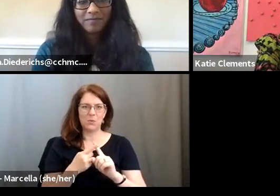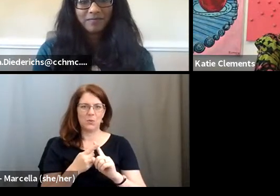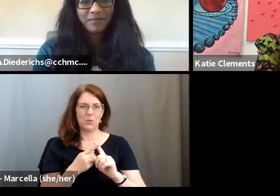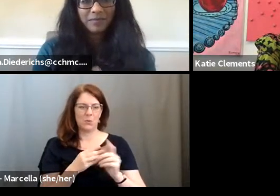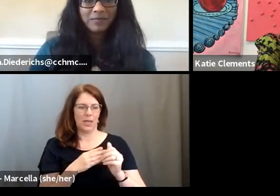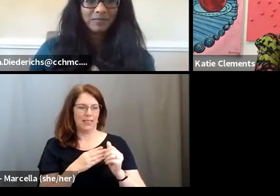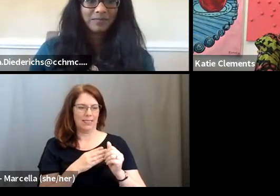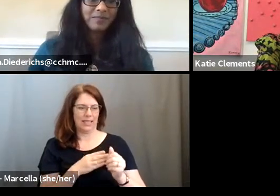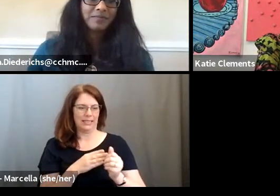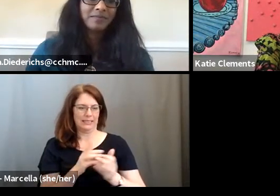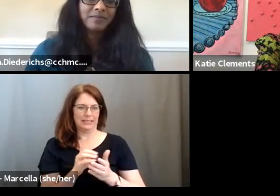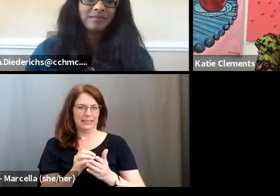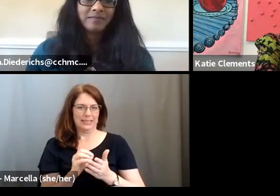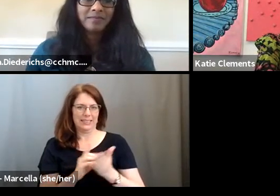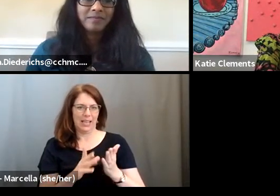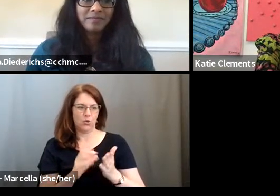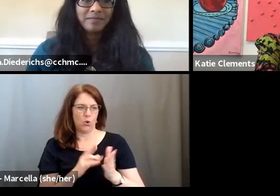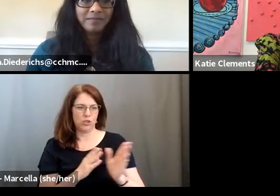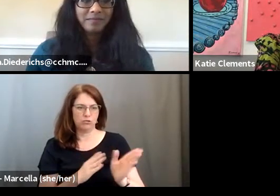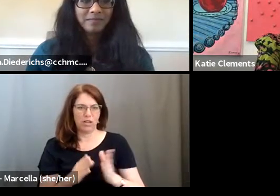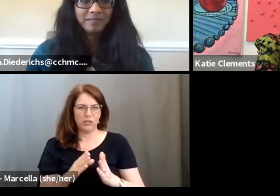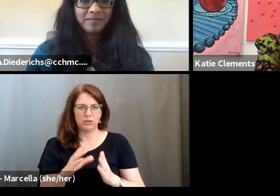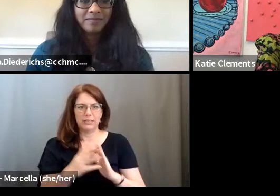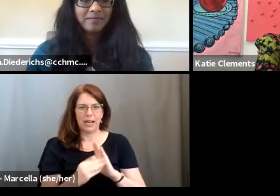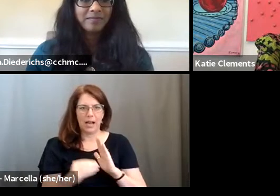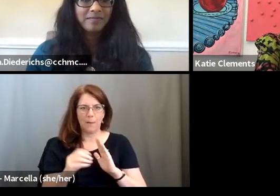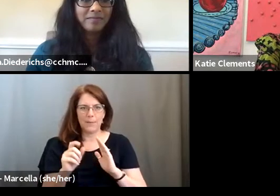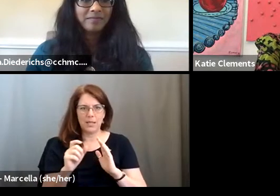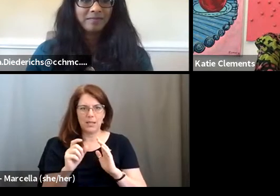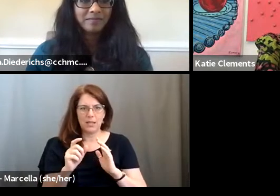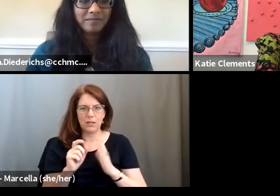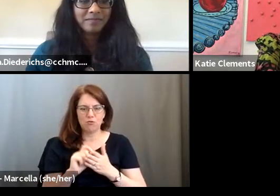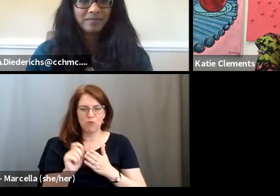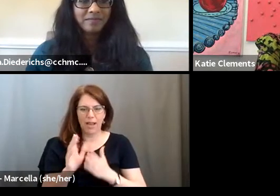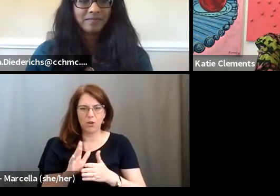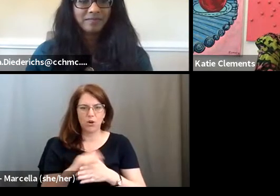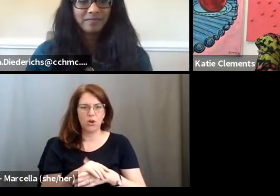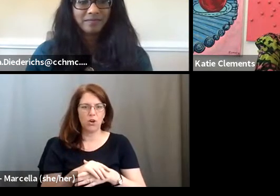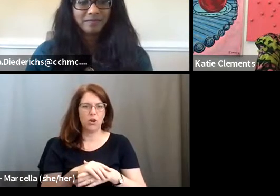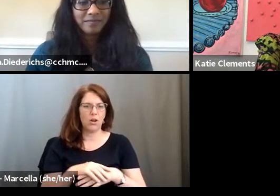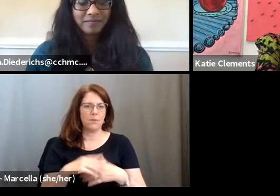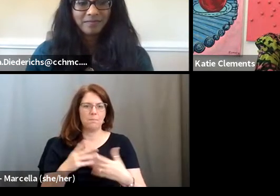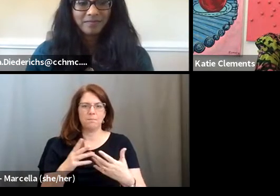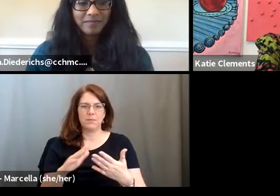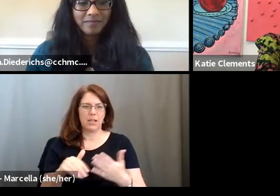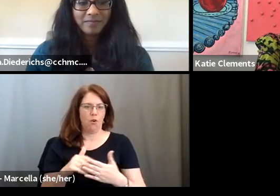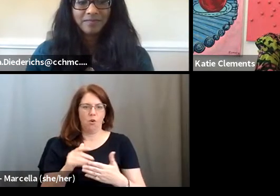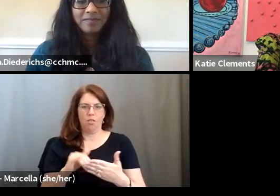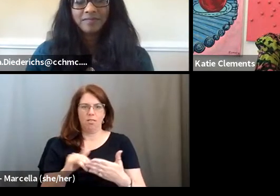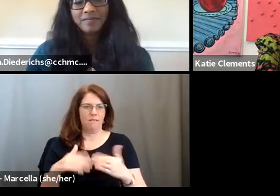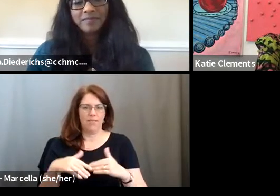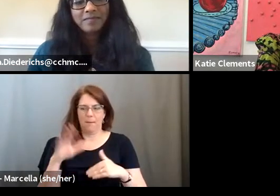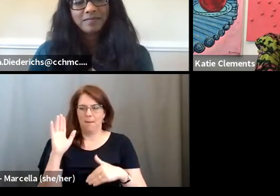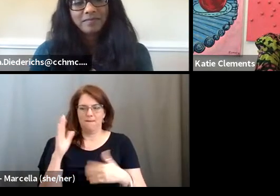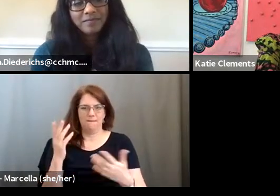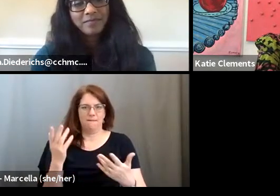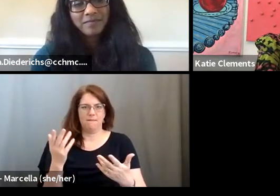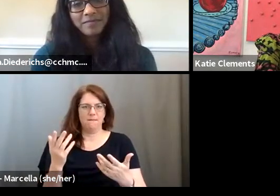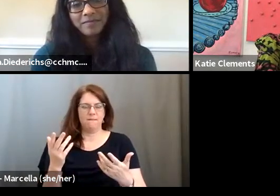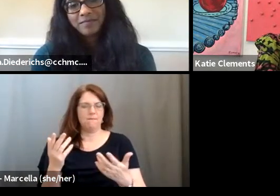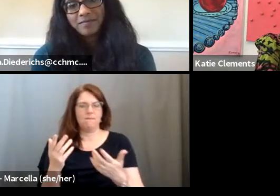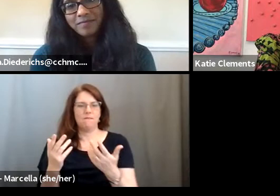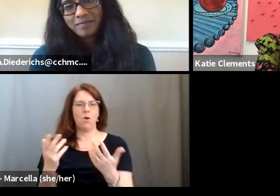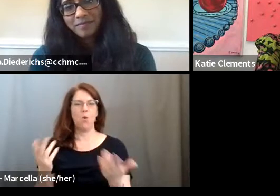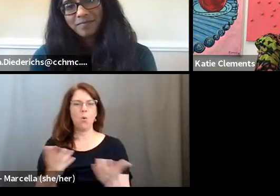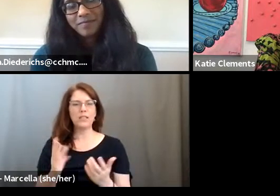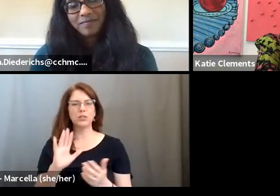lead designer or strategist, copywriter, um, into business. I mean, all of the above, um, what does